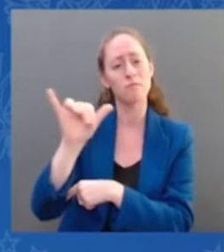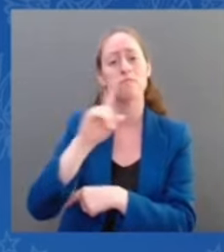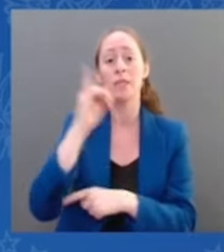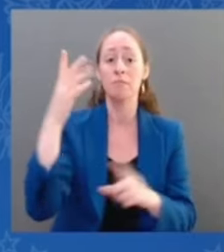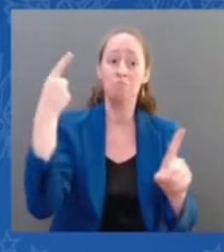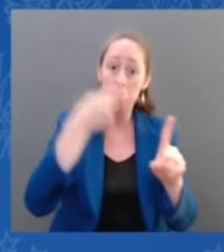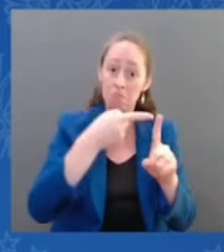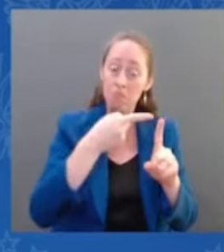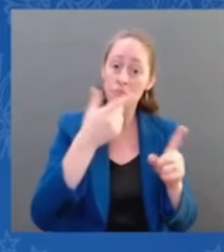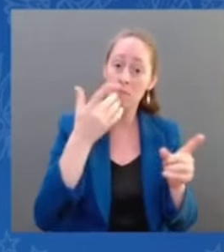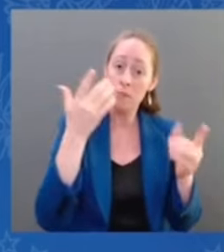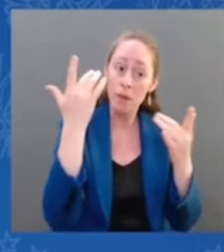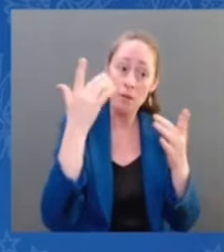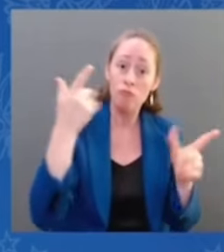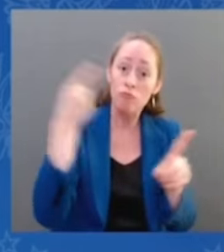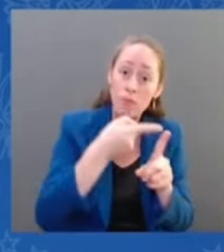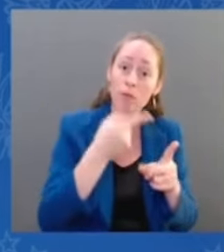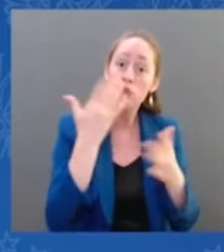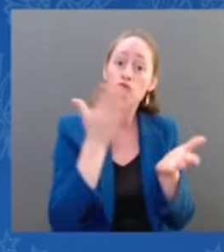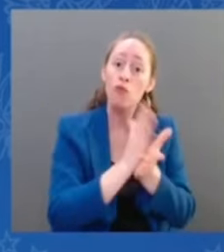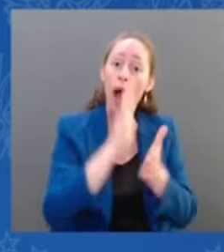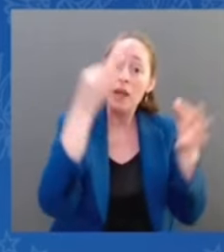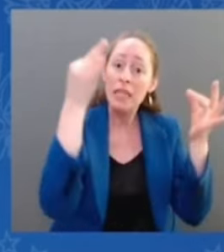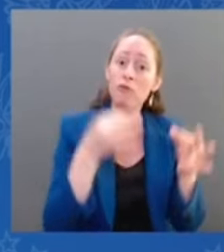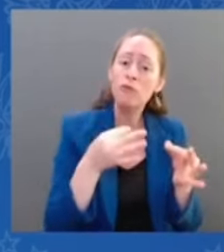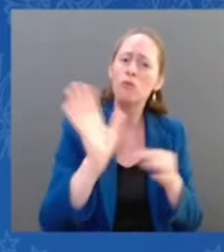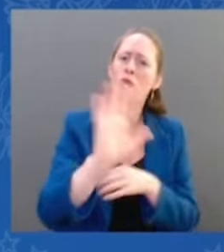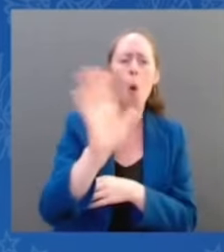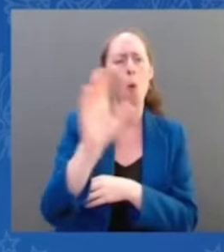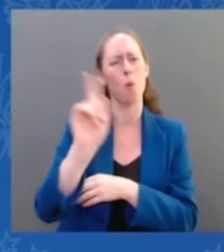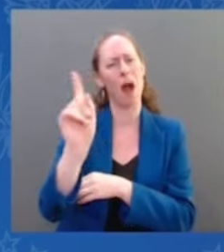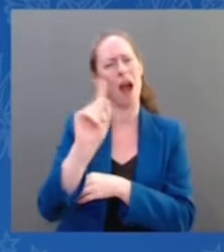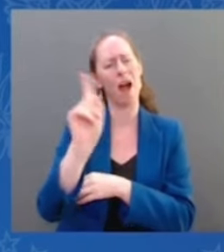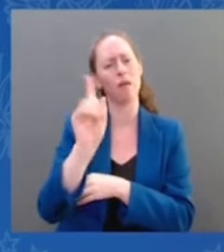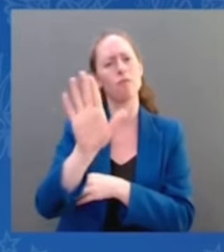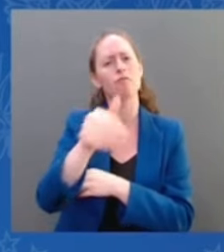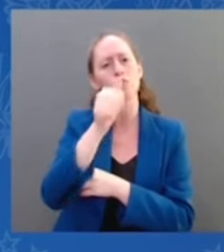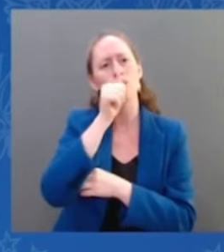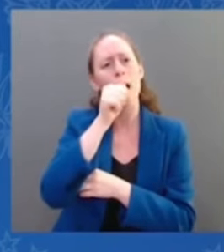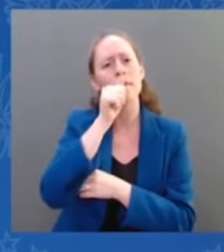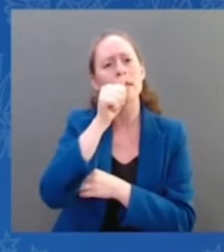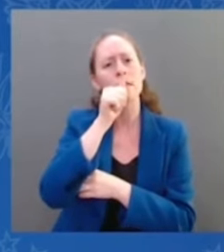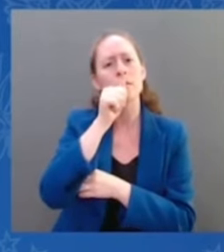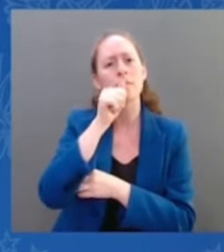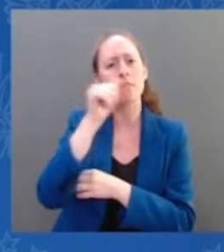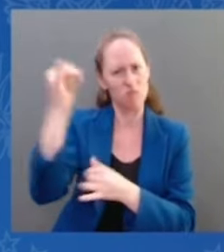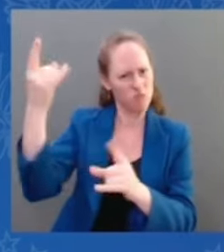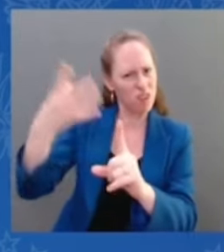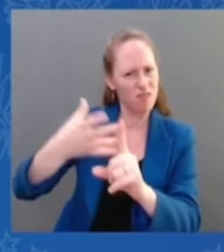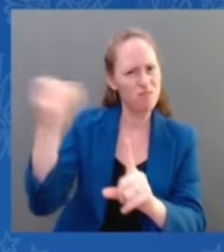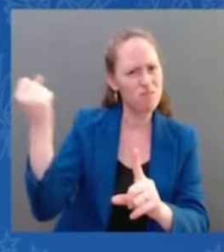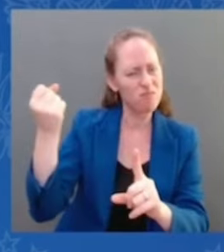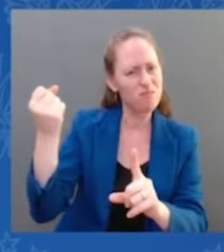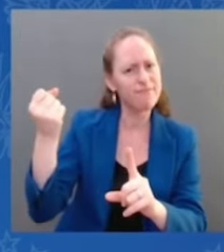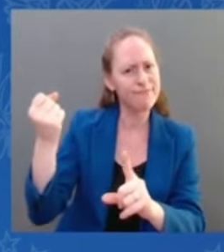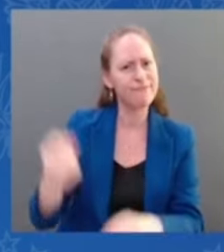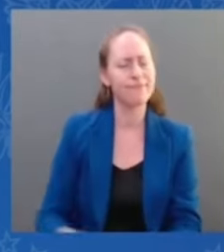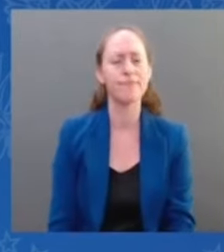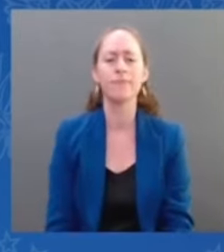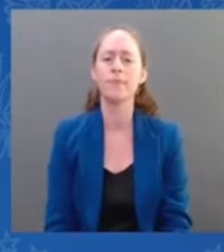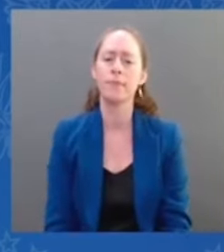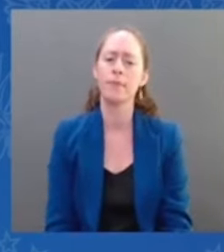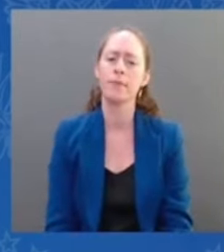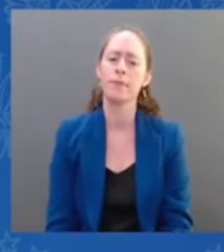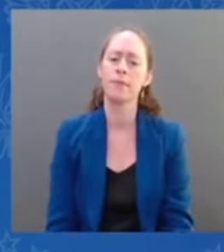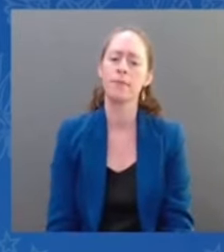And the challenge from the court to the American women and men, this is a nation. The